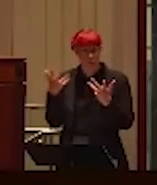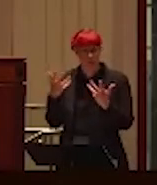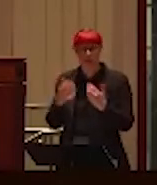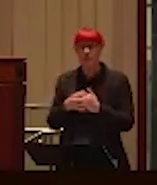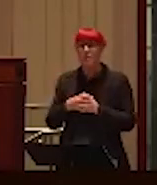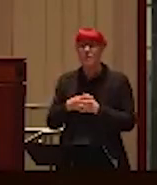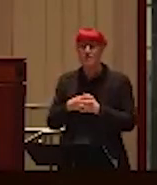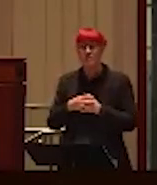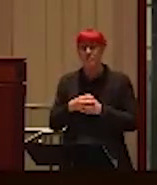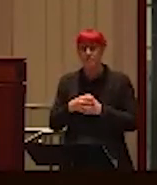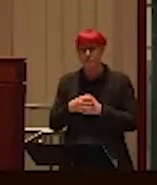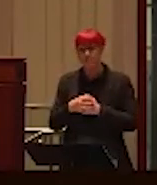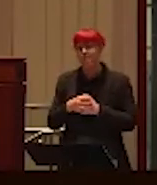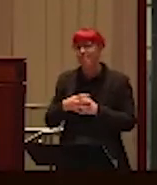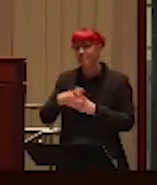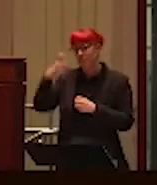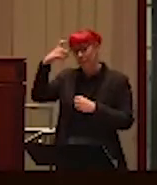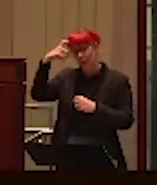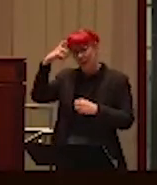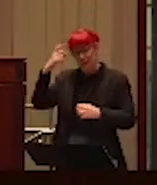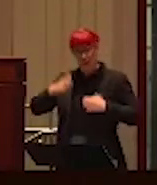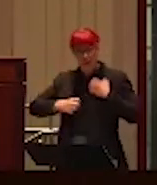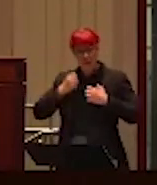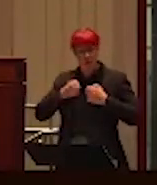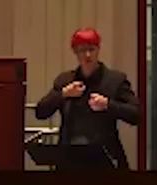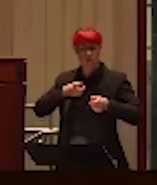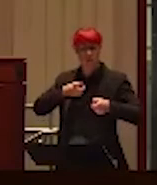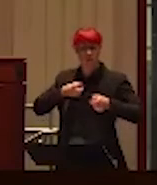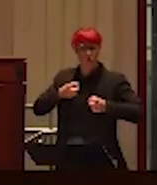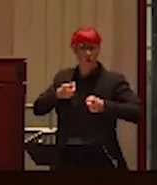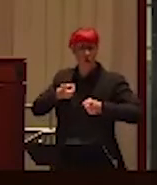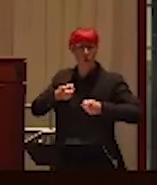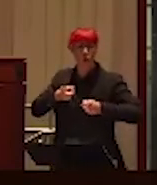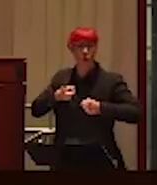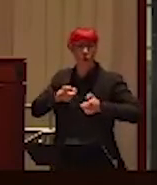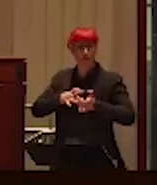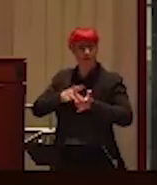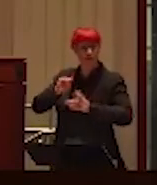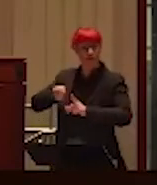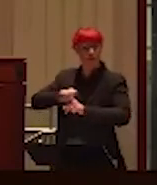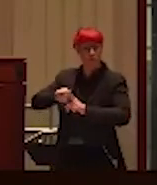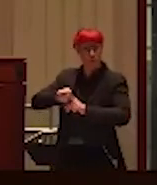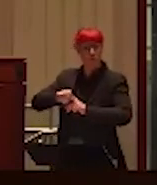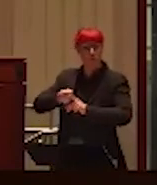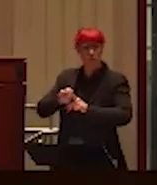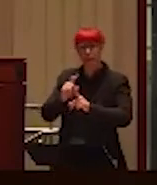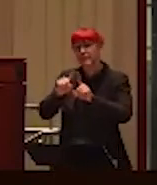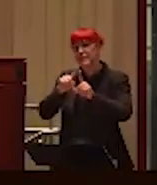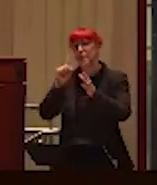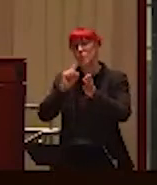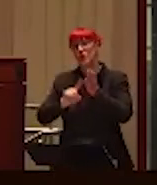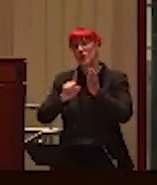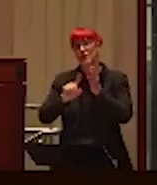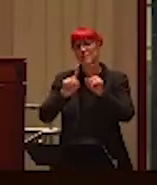was the, the psychological and emotional abuse or the course of control or, um, you know, different researchers will use different names for it.